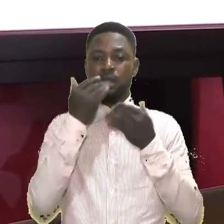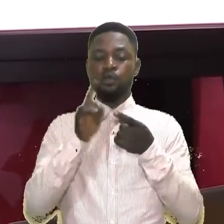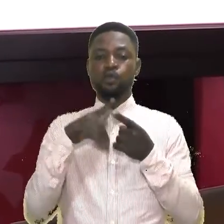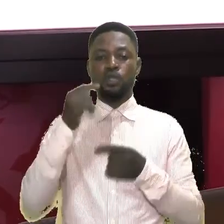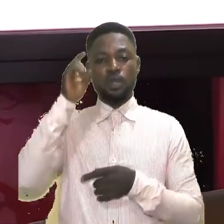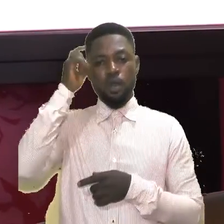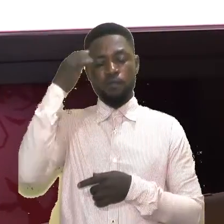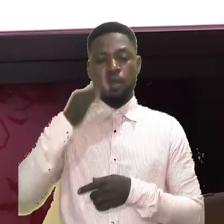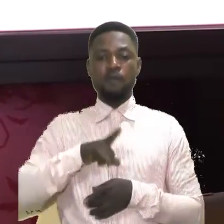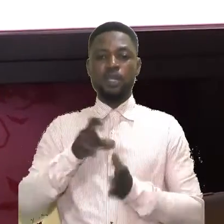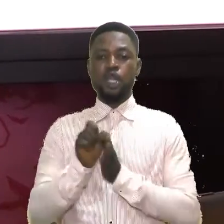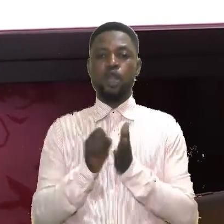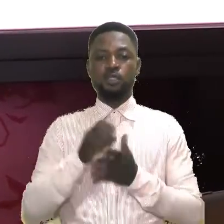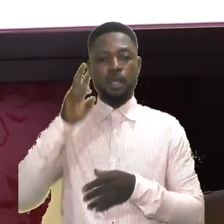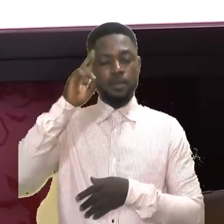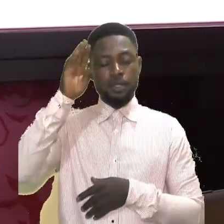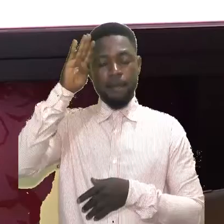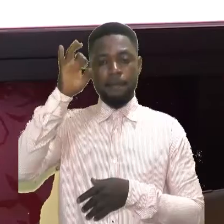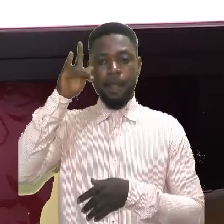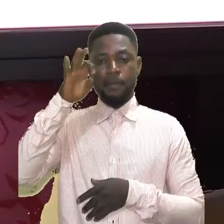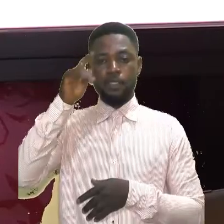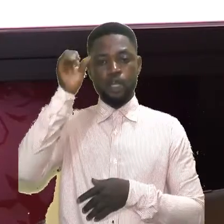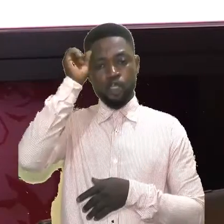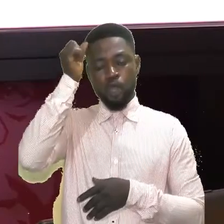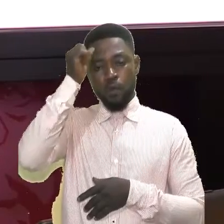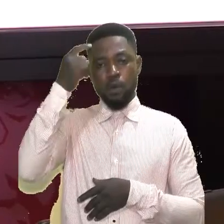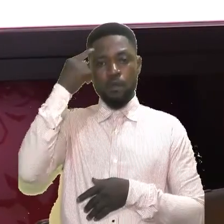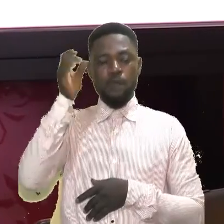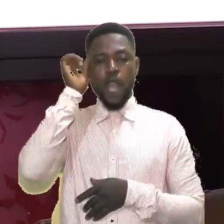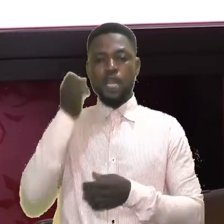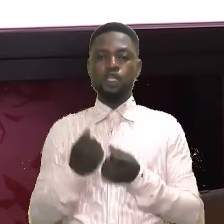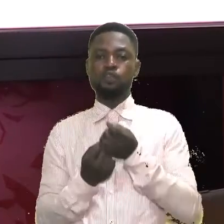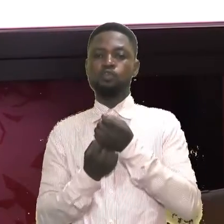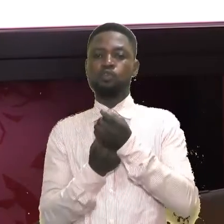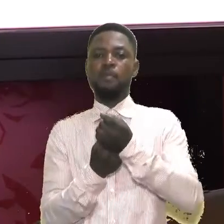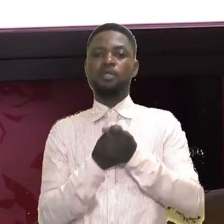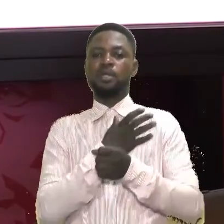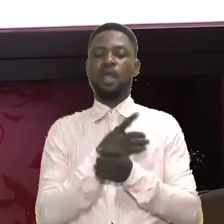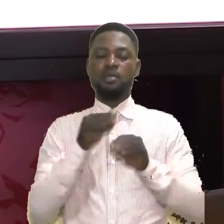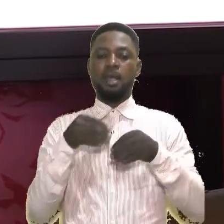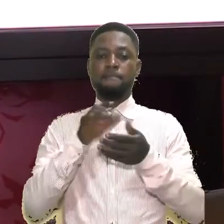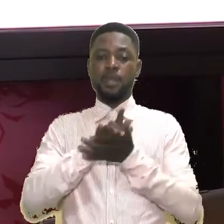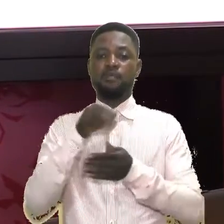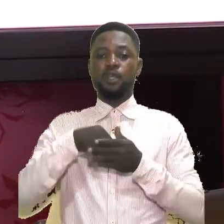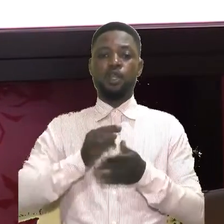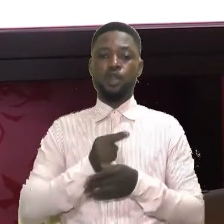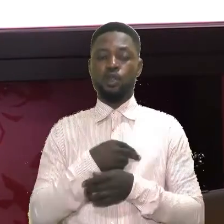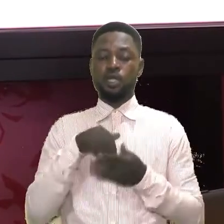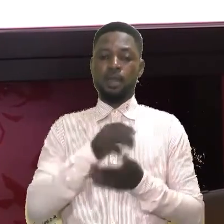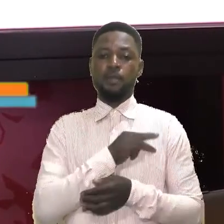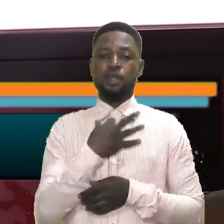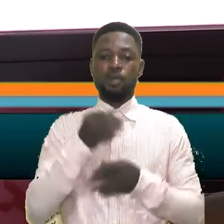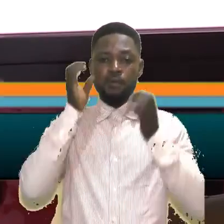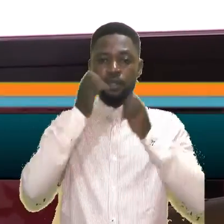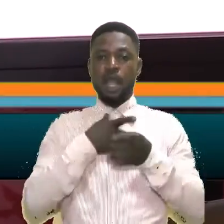say thank you to the Governor of Lagos State, Mr. Babaji De Olusola Sonroolu, for his support and for believing in us in the Ministry